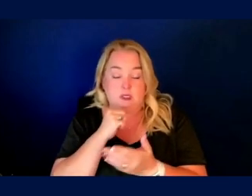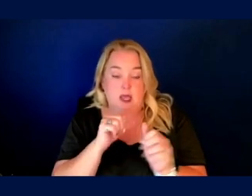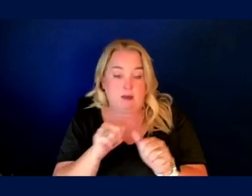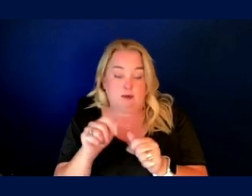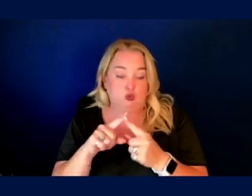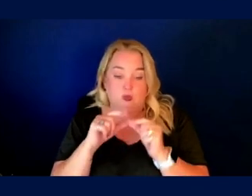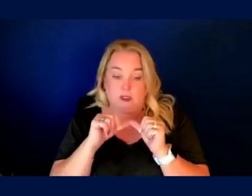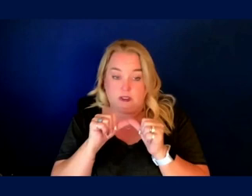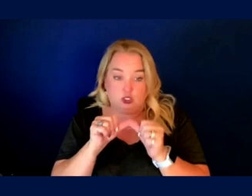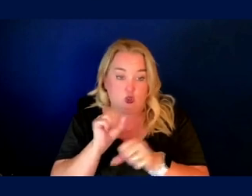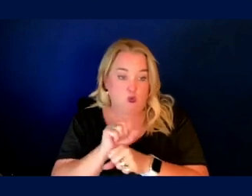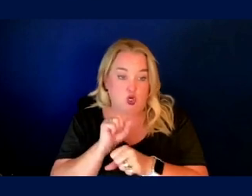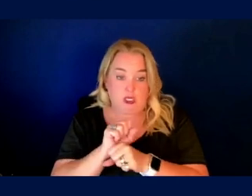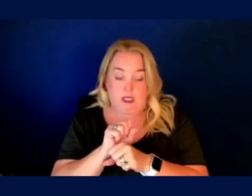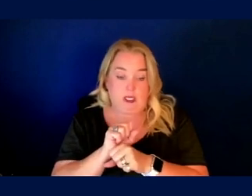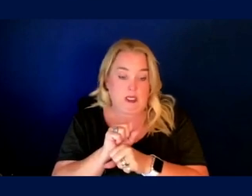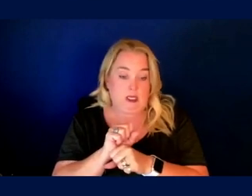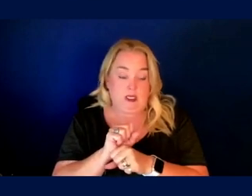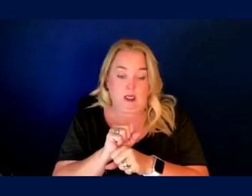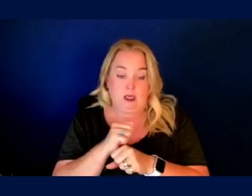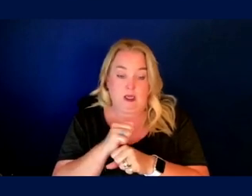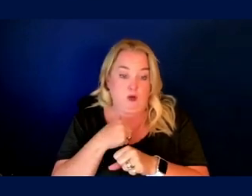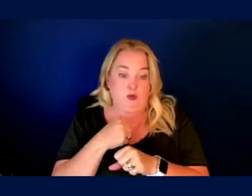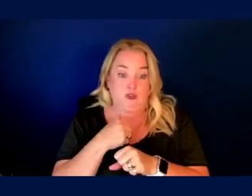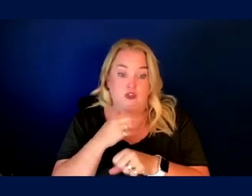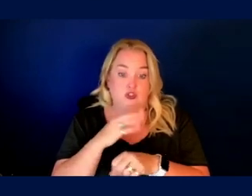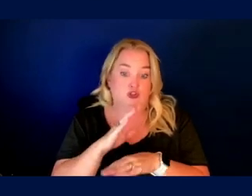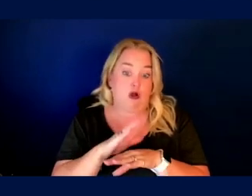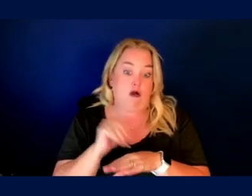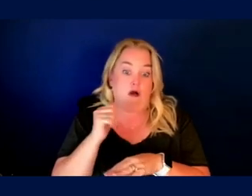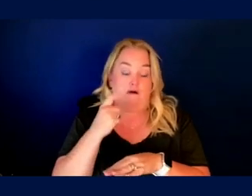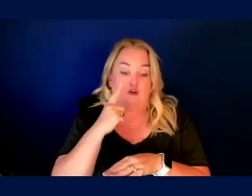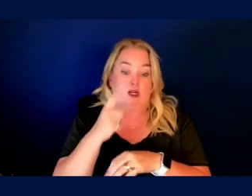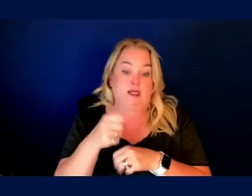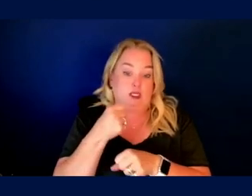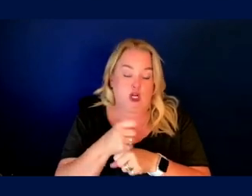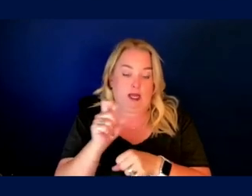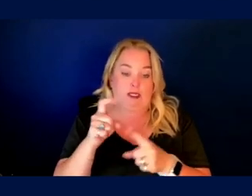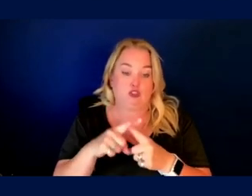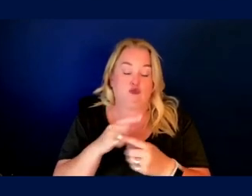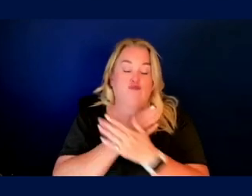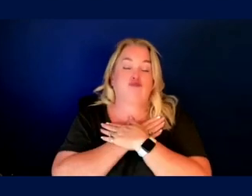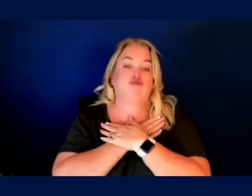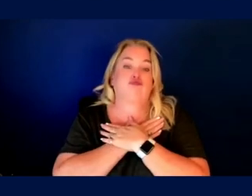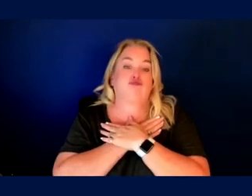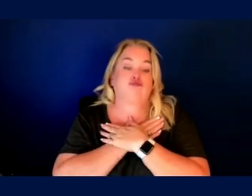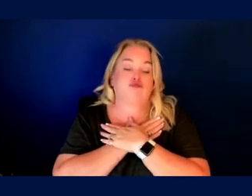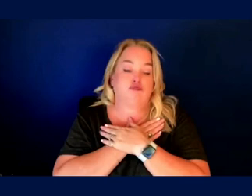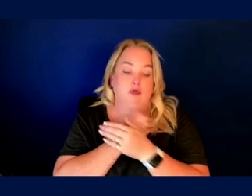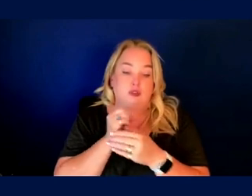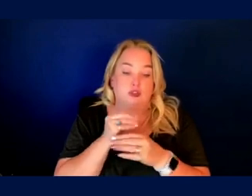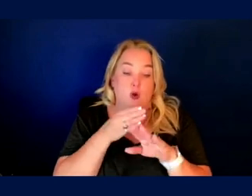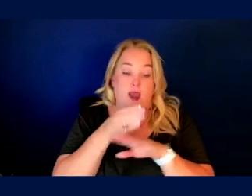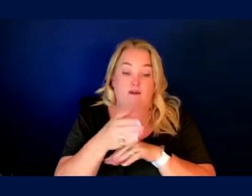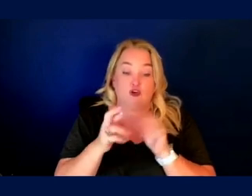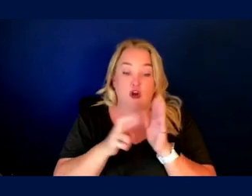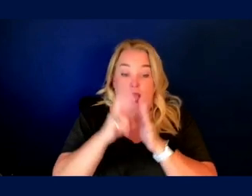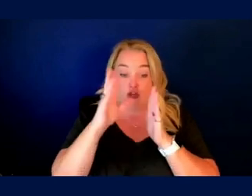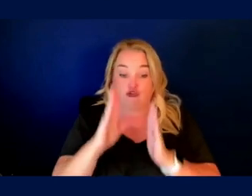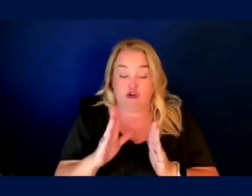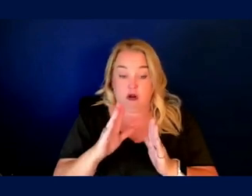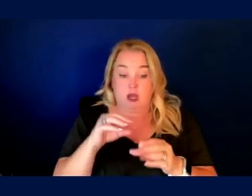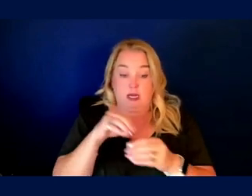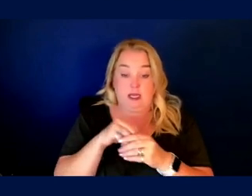keep working as a physician anymore. just been on call for a year. needed to tap out. And, you know, after an astronaut has been in a Mars